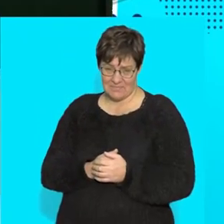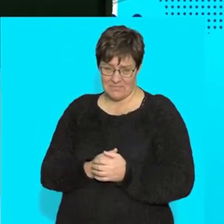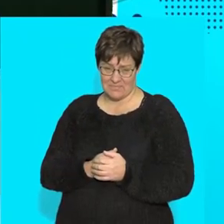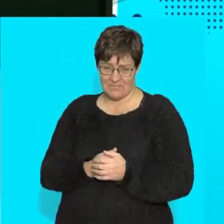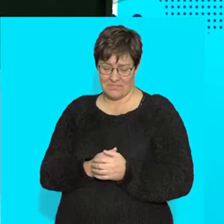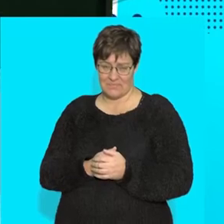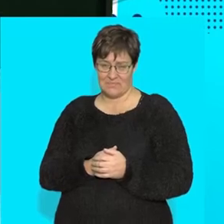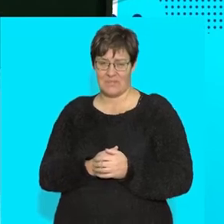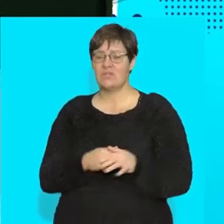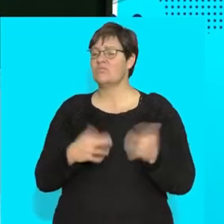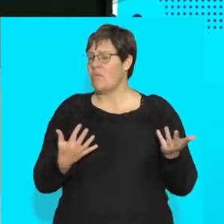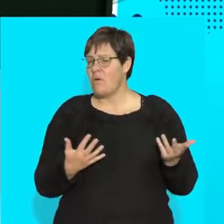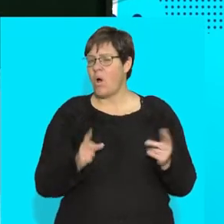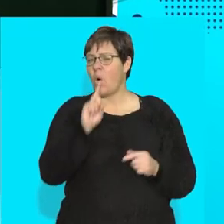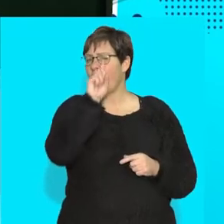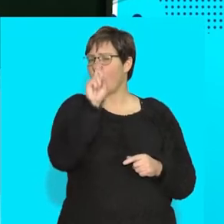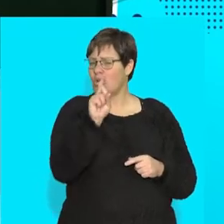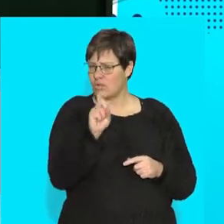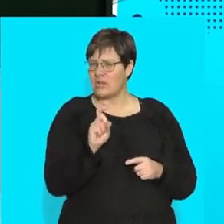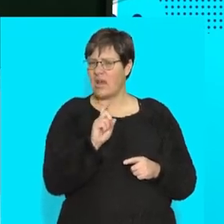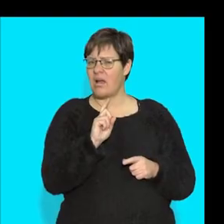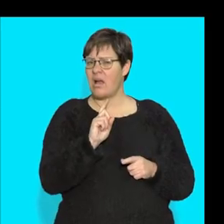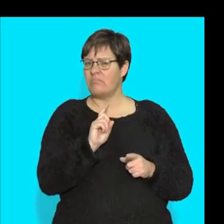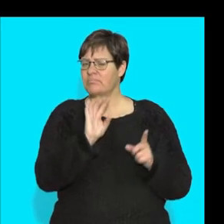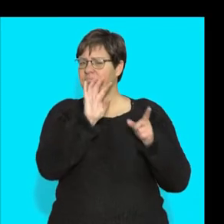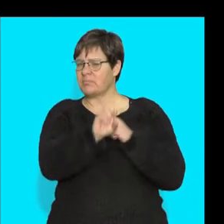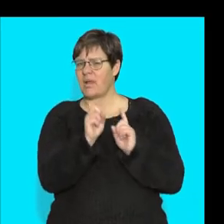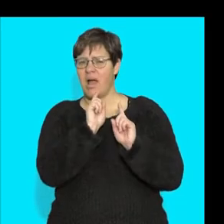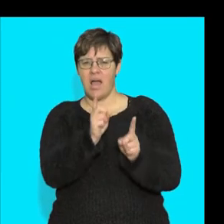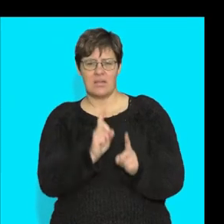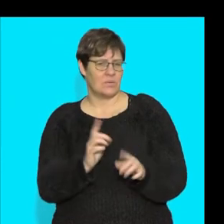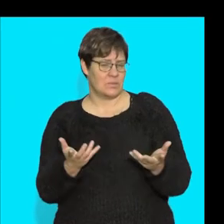So what kind of questions can we ask on the section? Let's start.